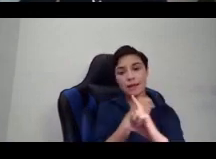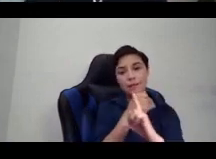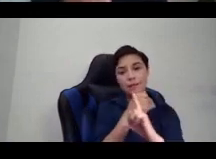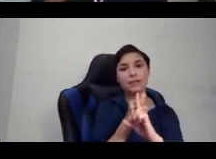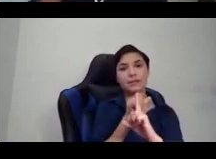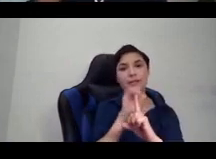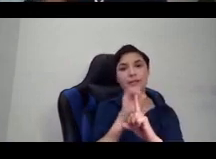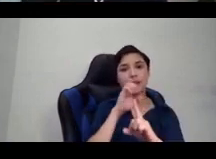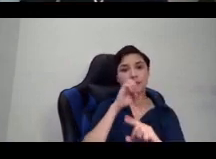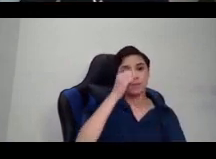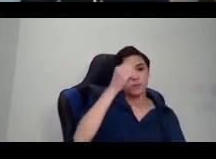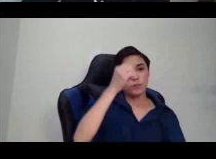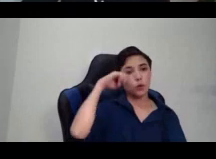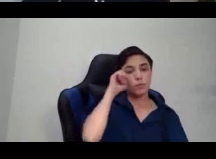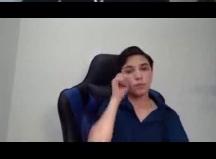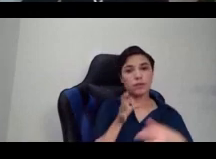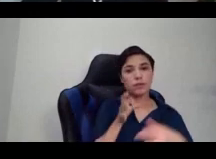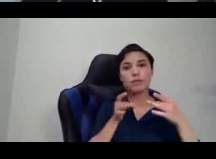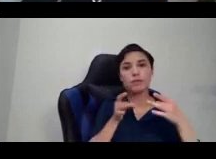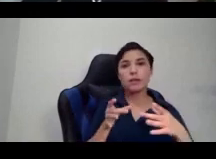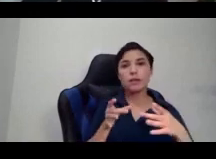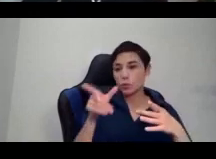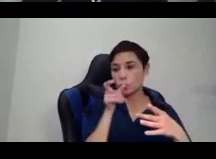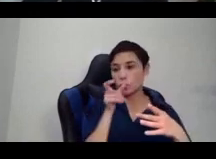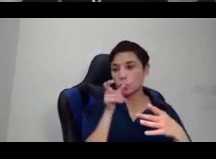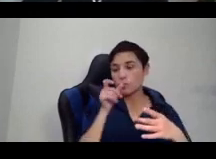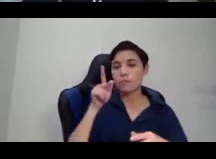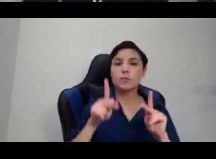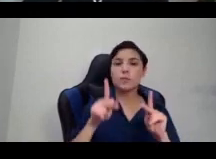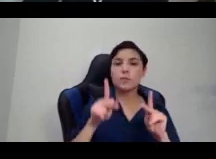understandings of binary gender expression.